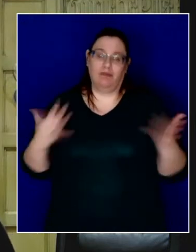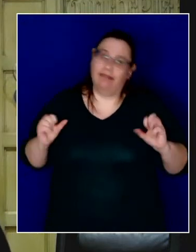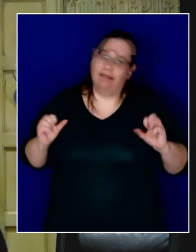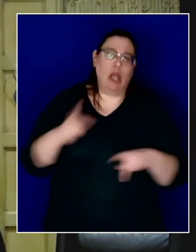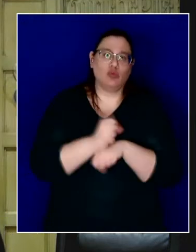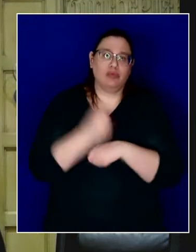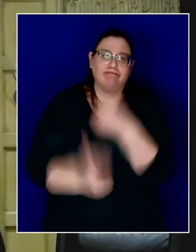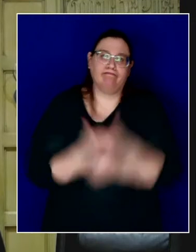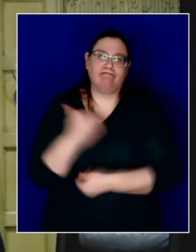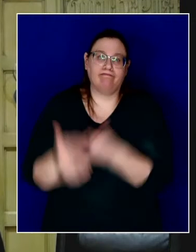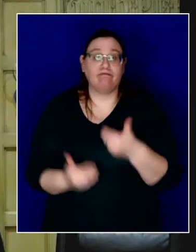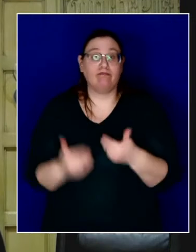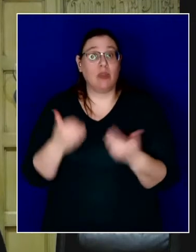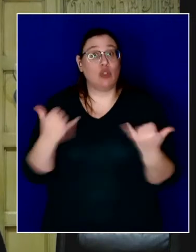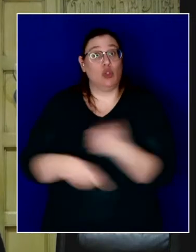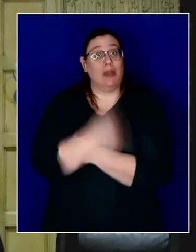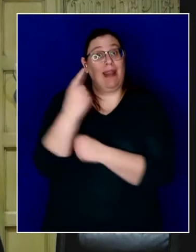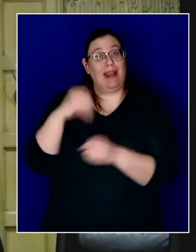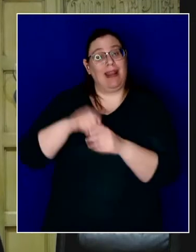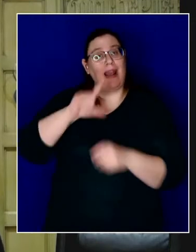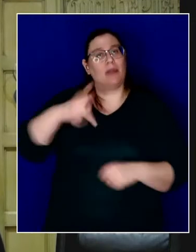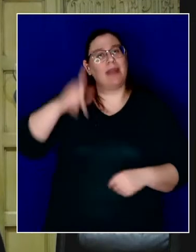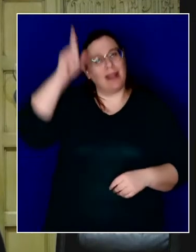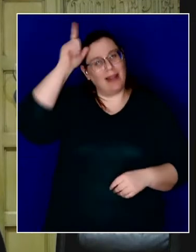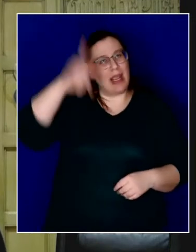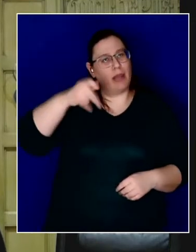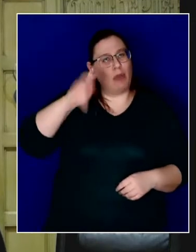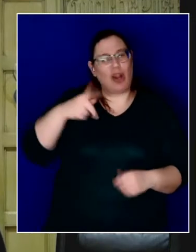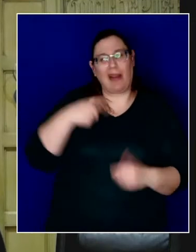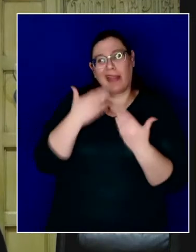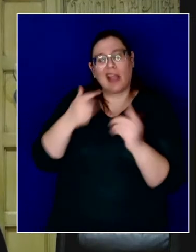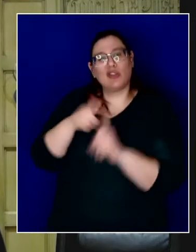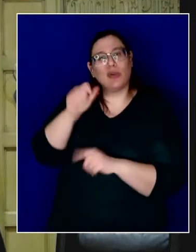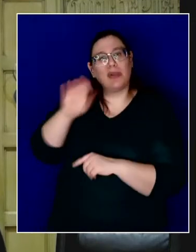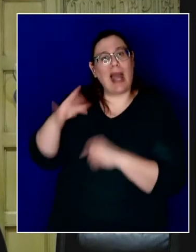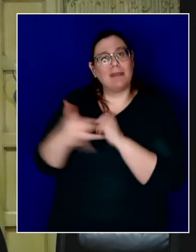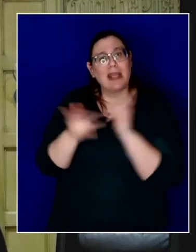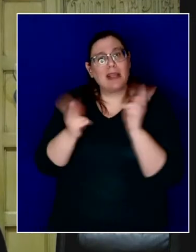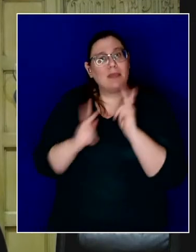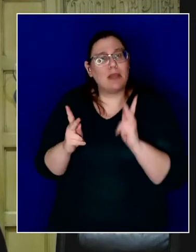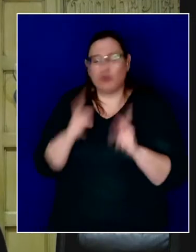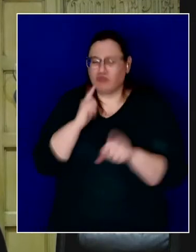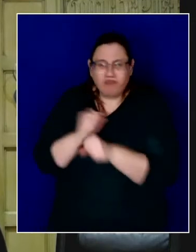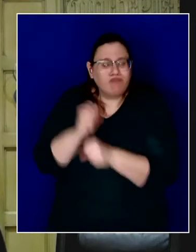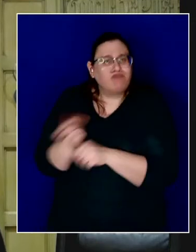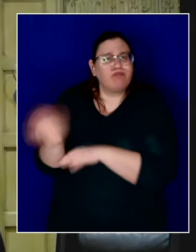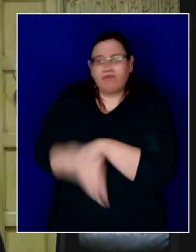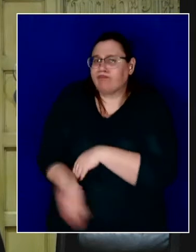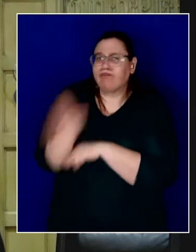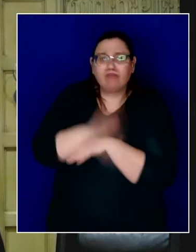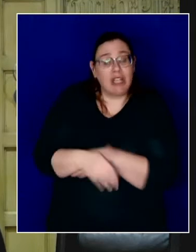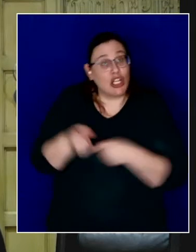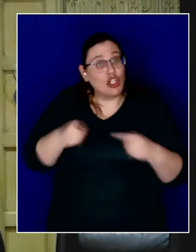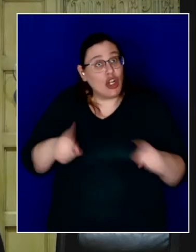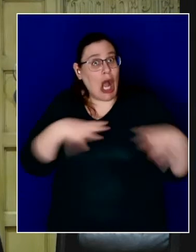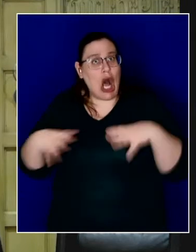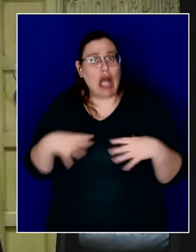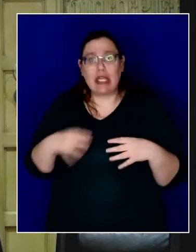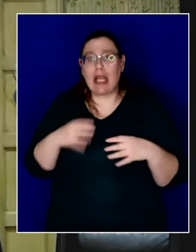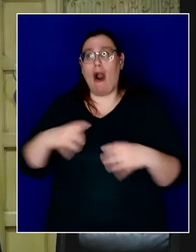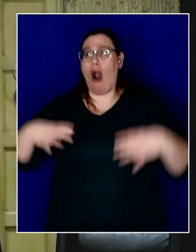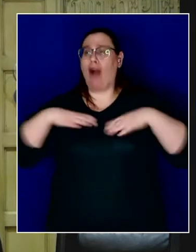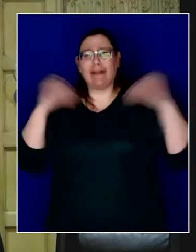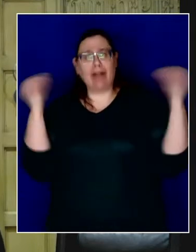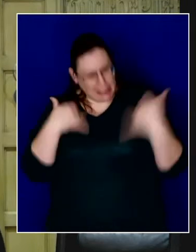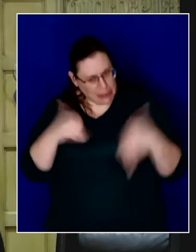in Lincoln Park, I want to thank those lab technicians who aren't taking days off and processing tests even through the holiday. And we're